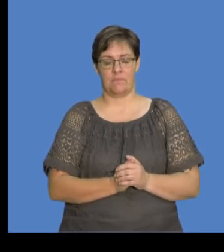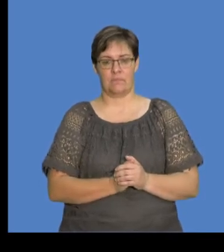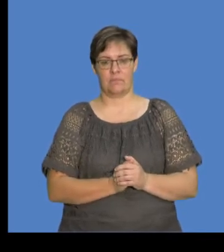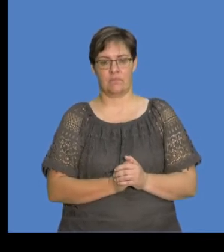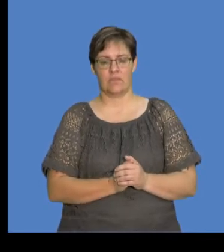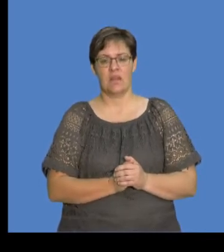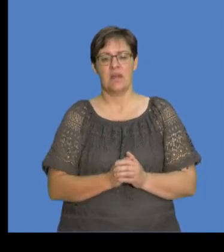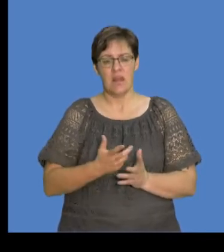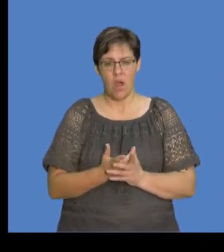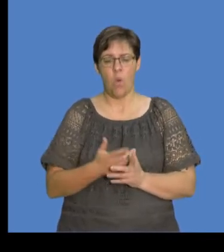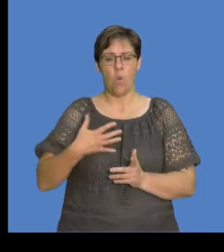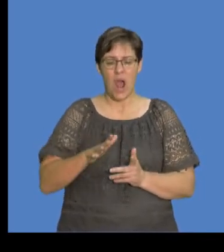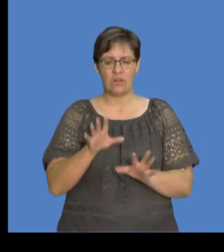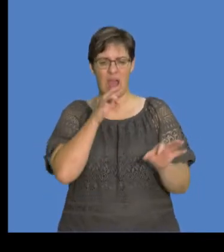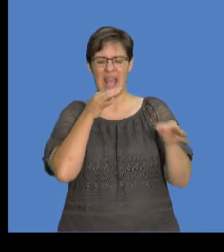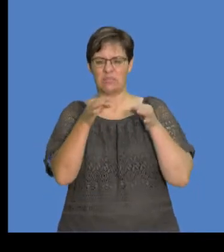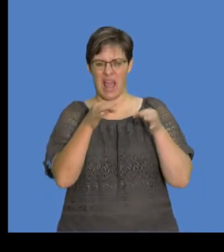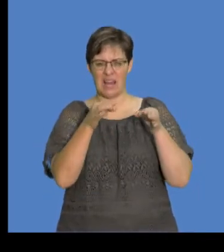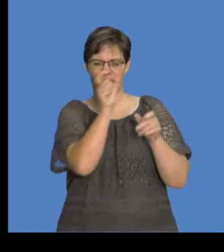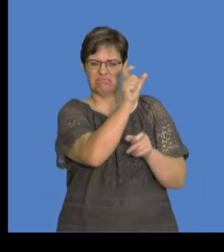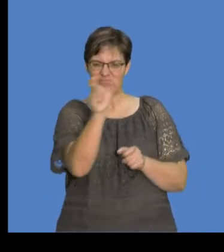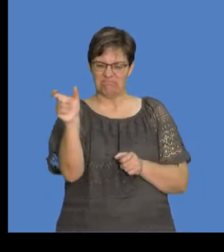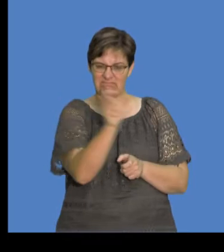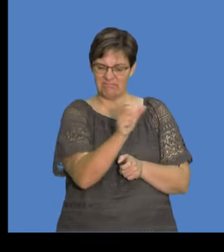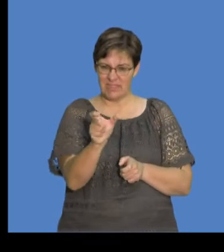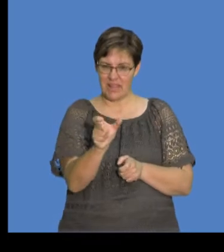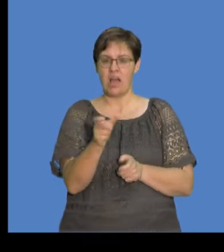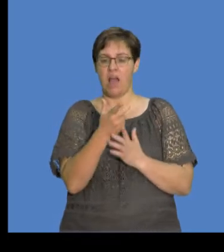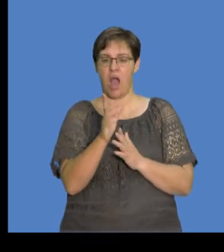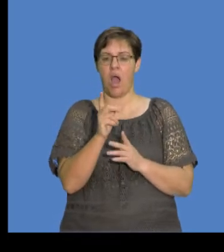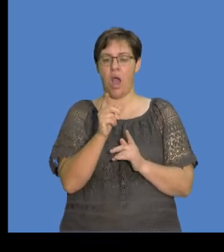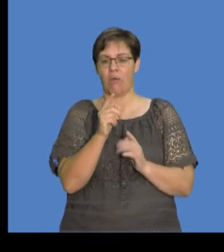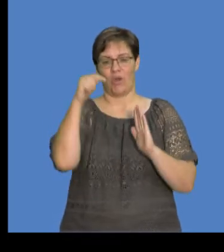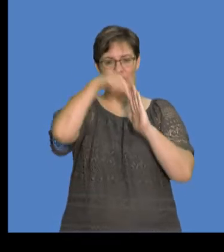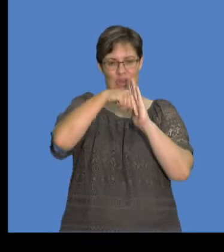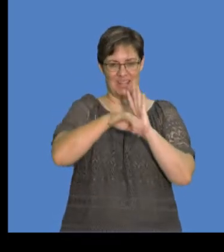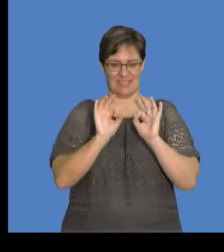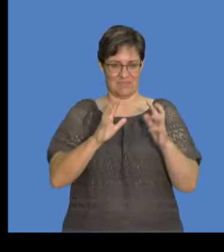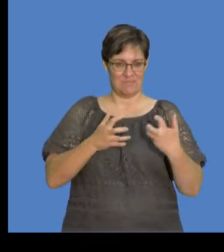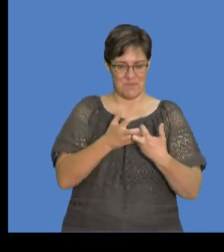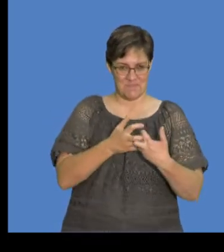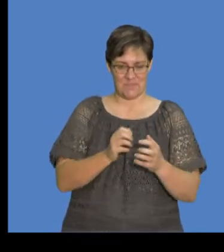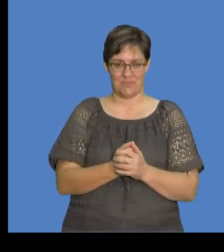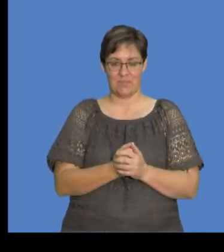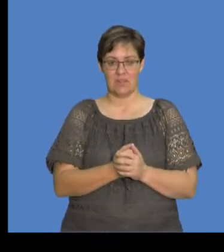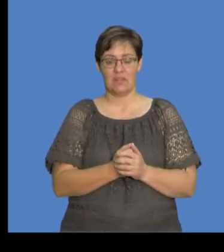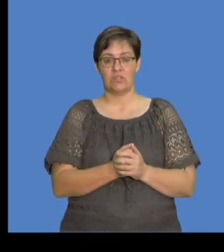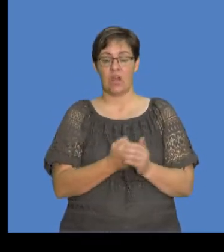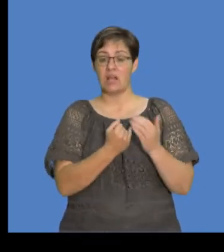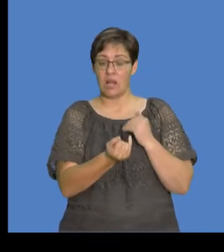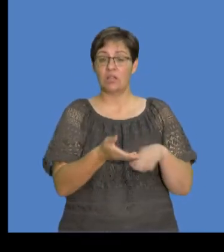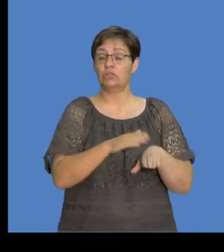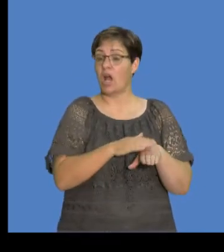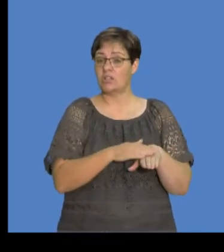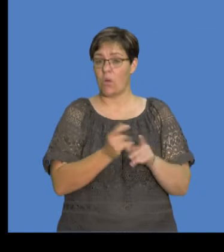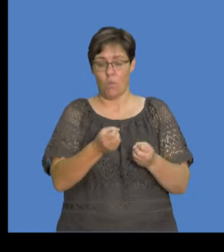So we're trying to break this down in terms of, you know, the context. So the isolated system, the